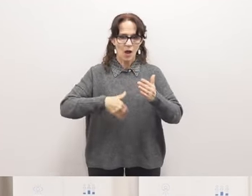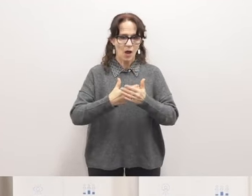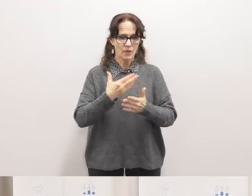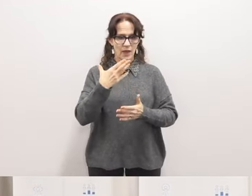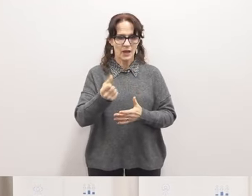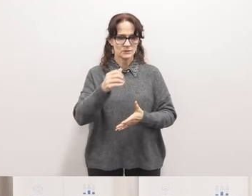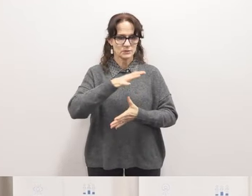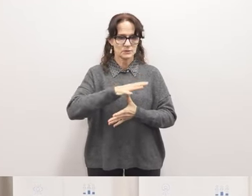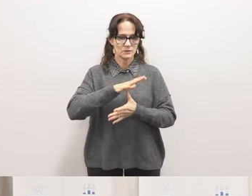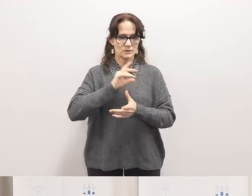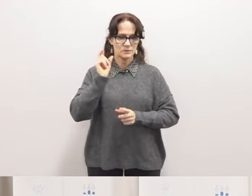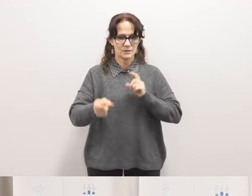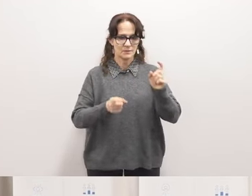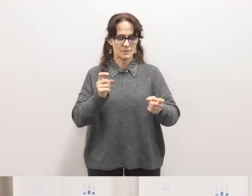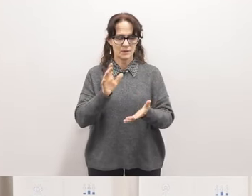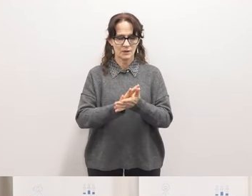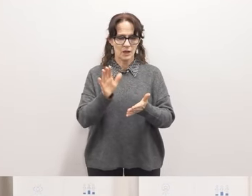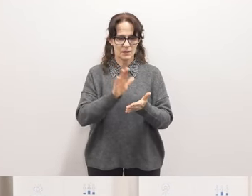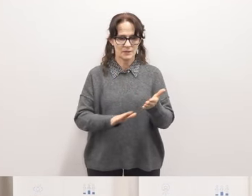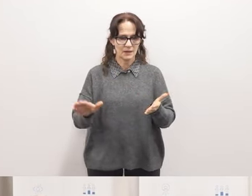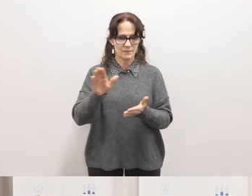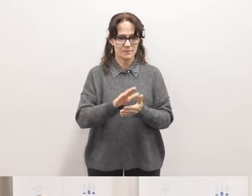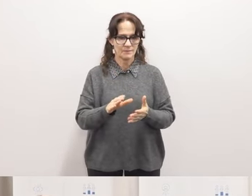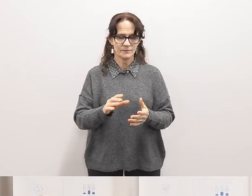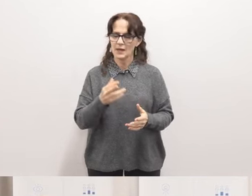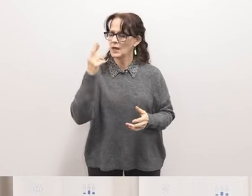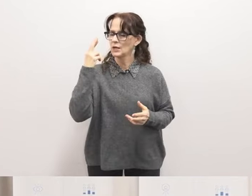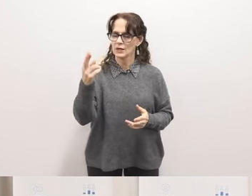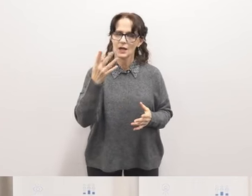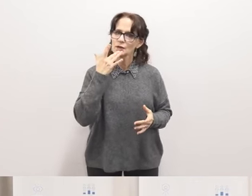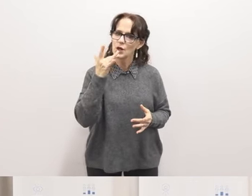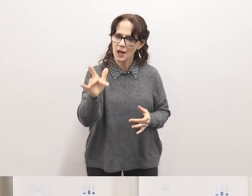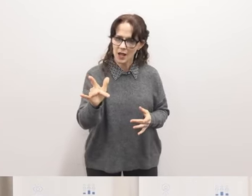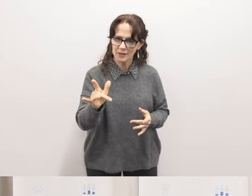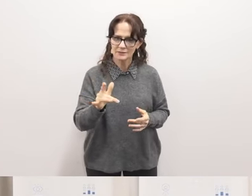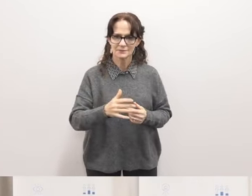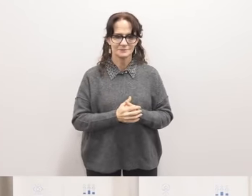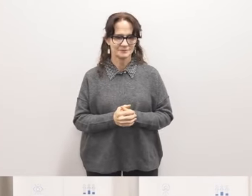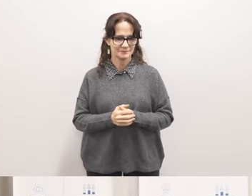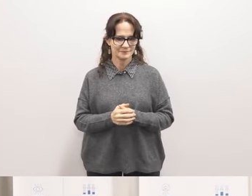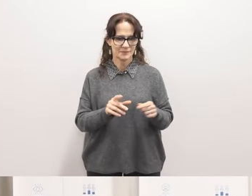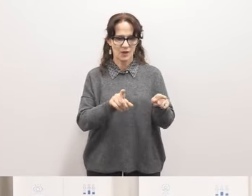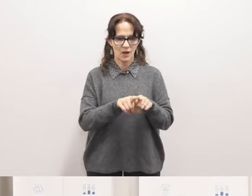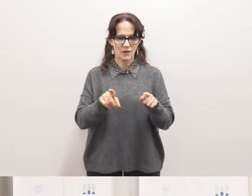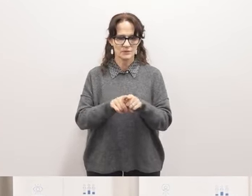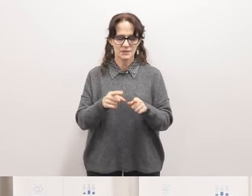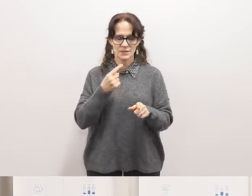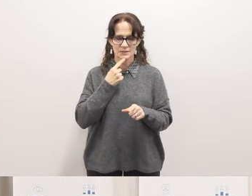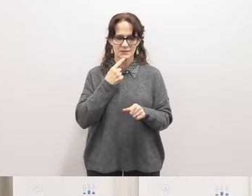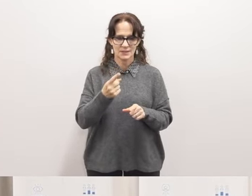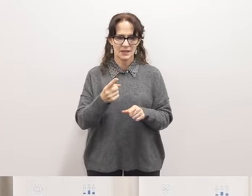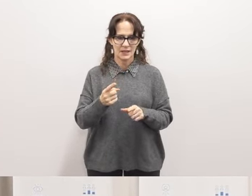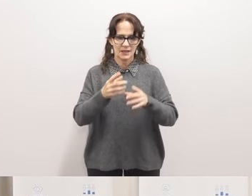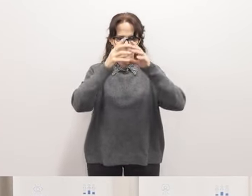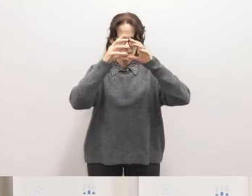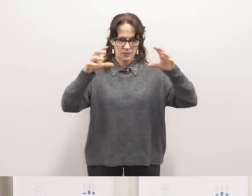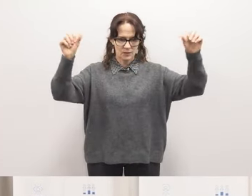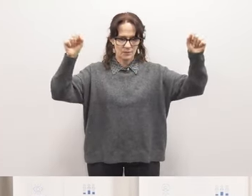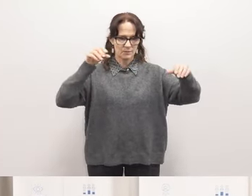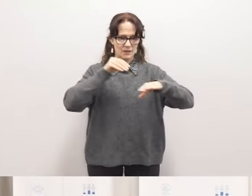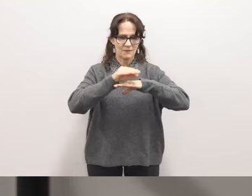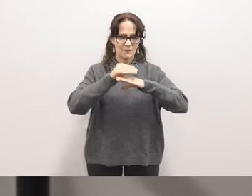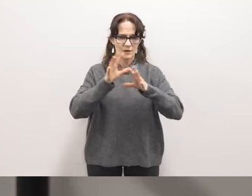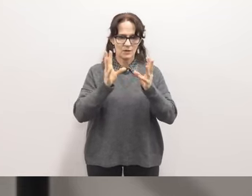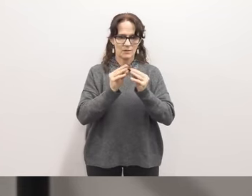school seniors who submitted their college applications and i wish them the best of luck with that also i would like to say that the superintendent's advisory